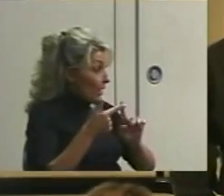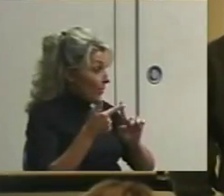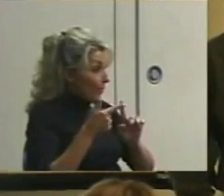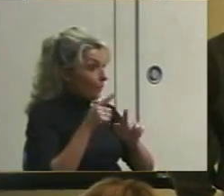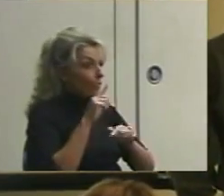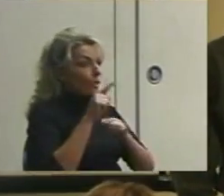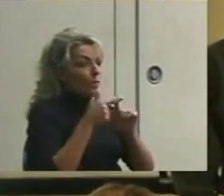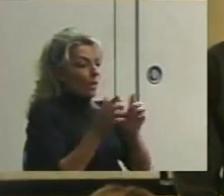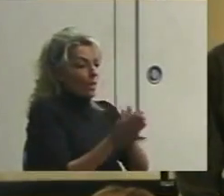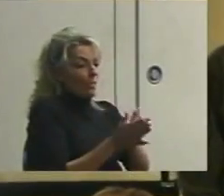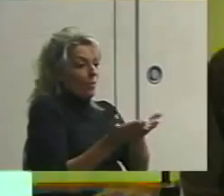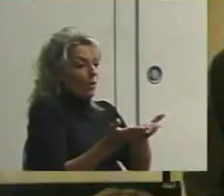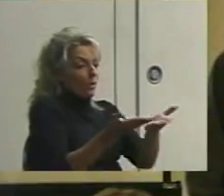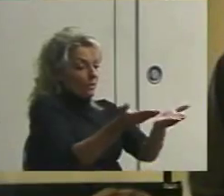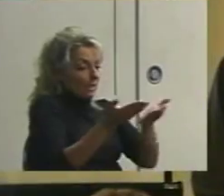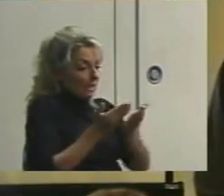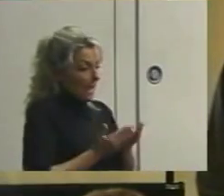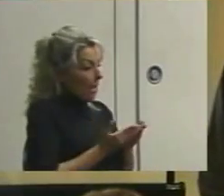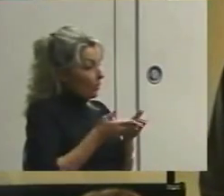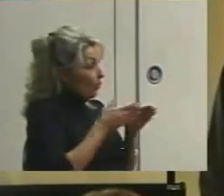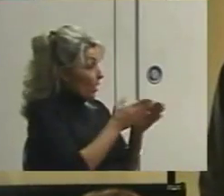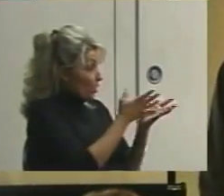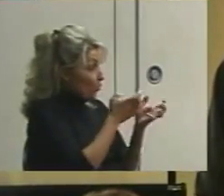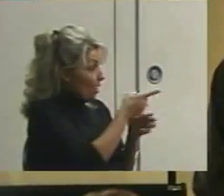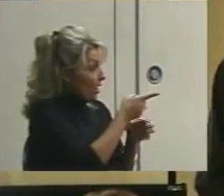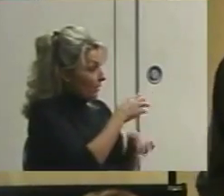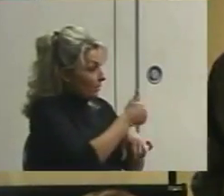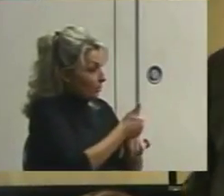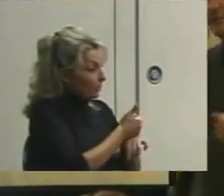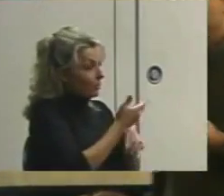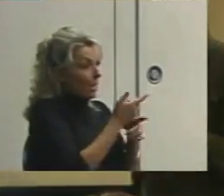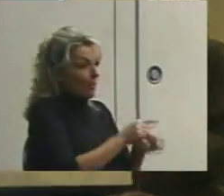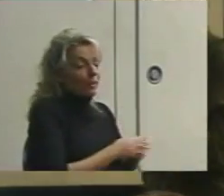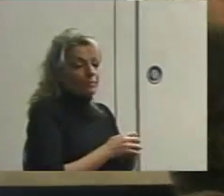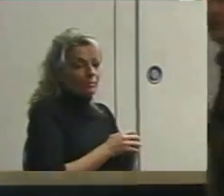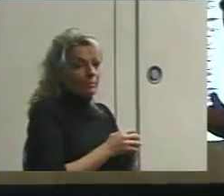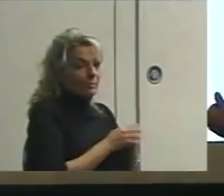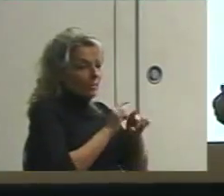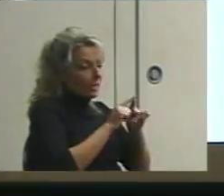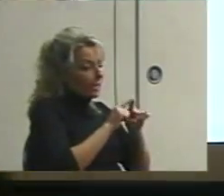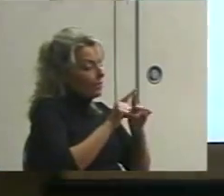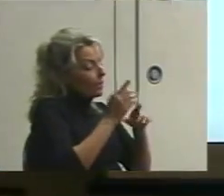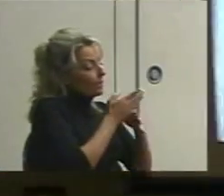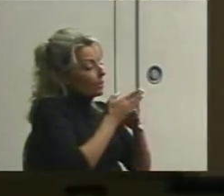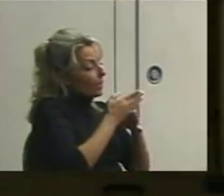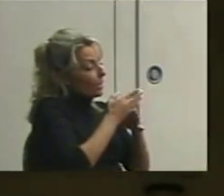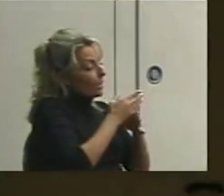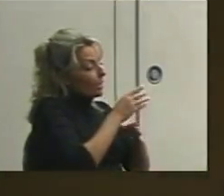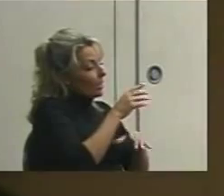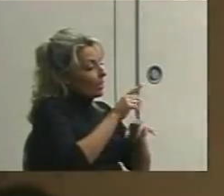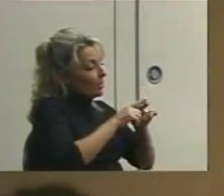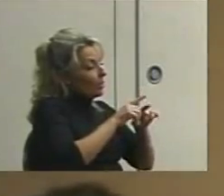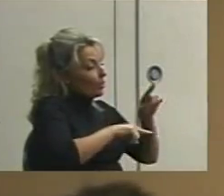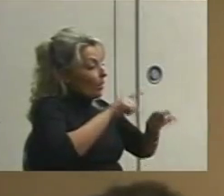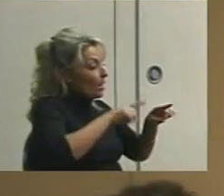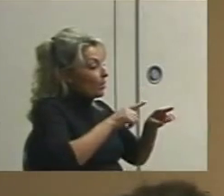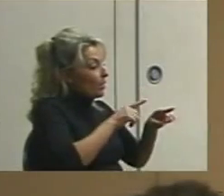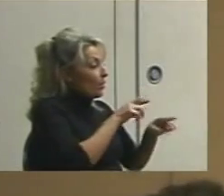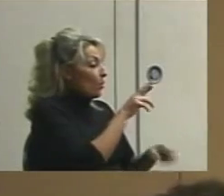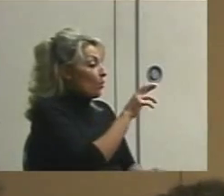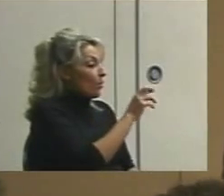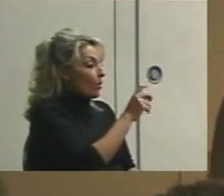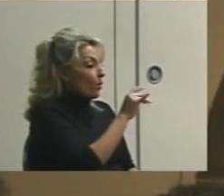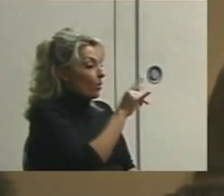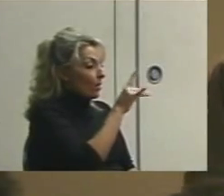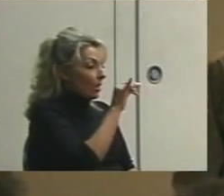When book is out the way you want it to be. So the difference between duration recording and latency is, duration recording,